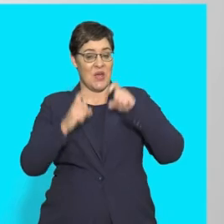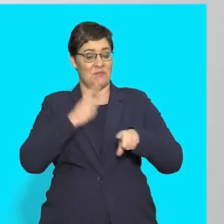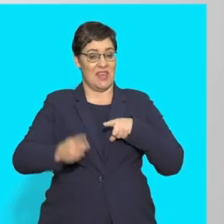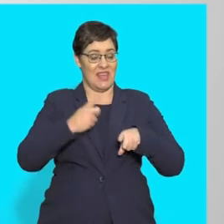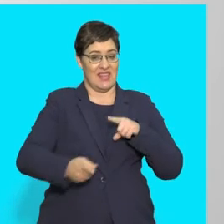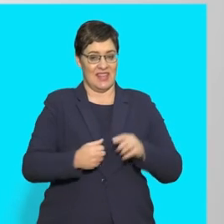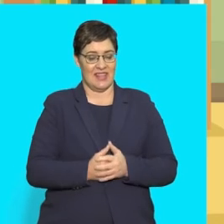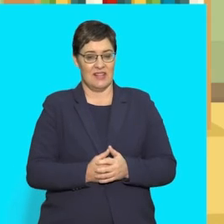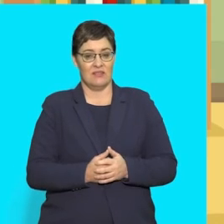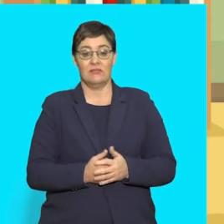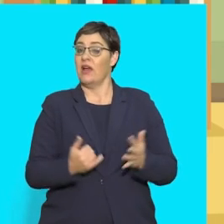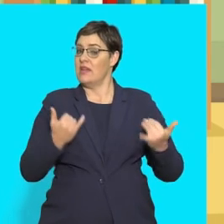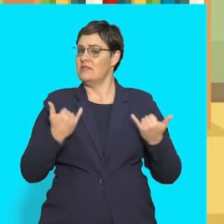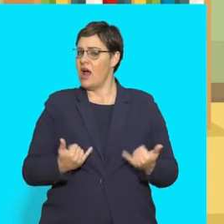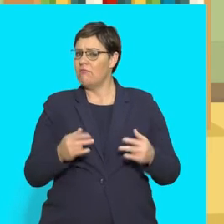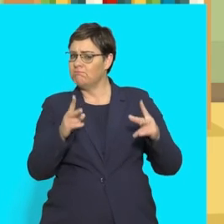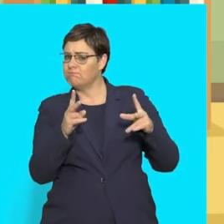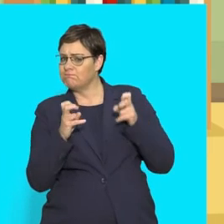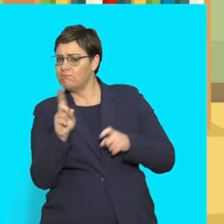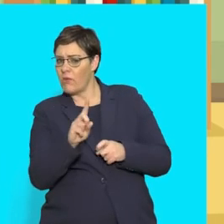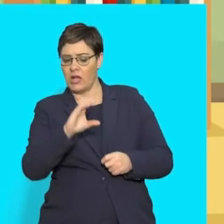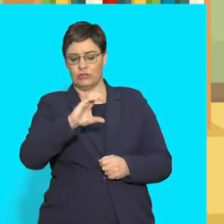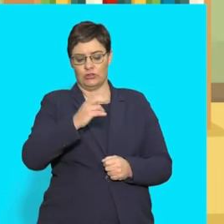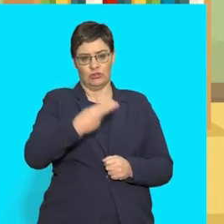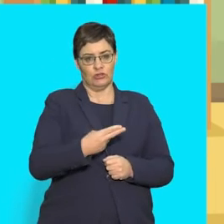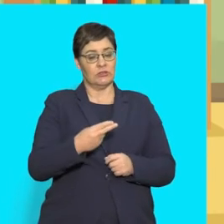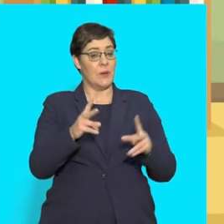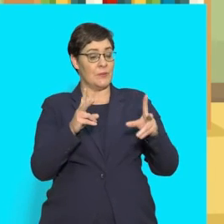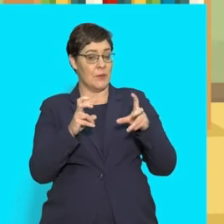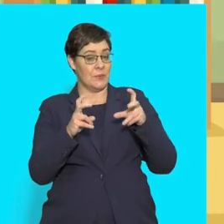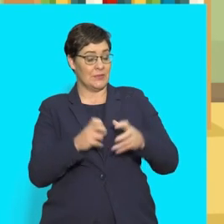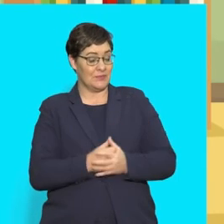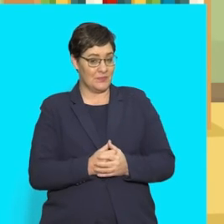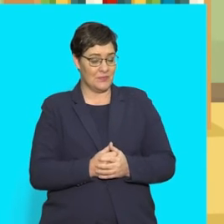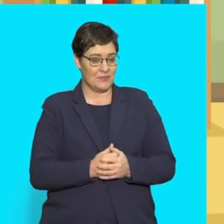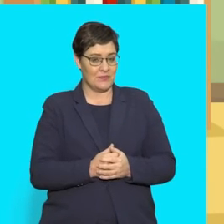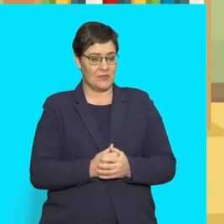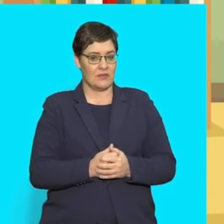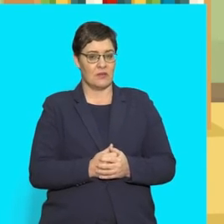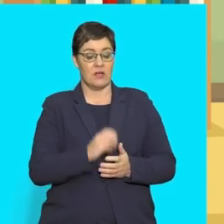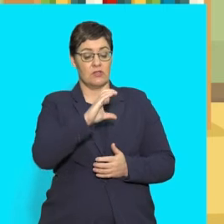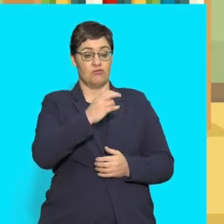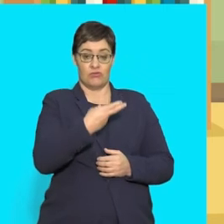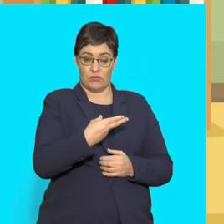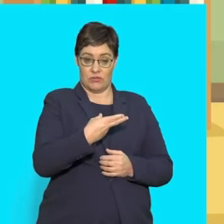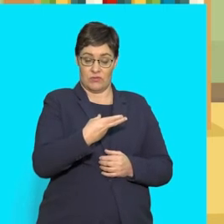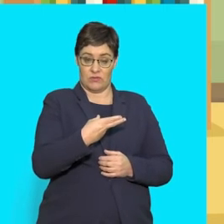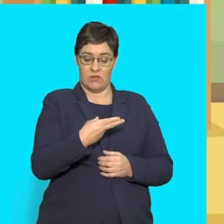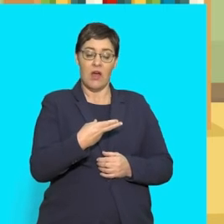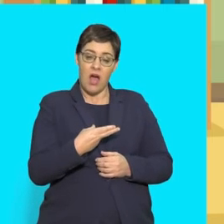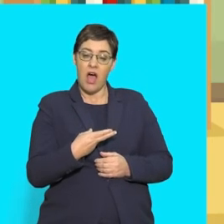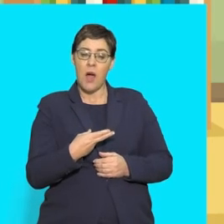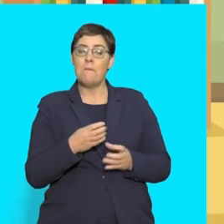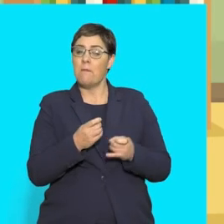play. 21. Sound play. 22. in this lesson. 22. ch sound